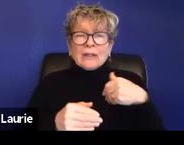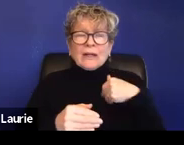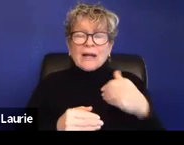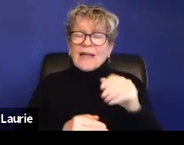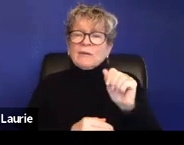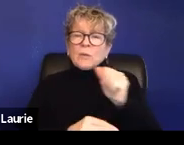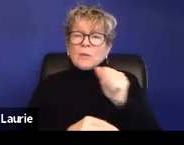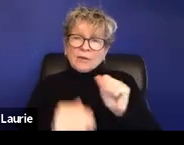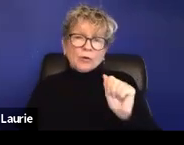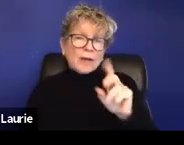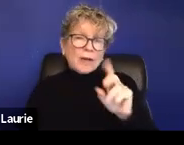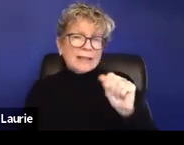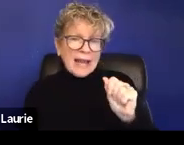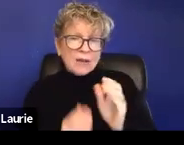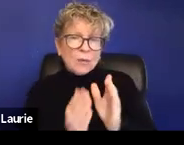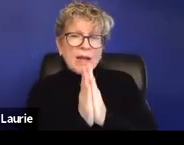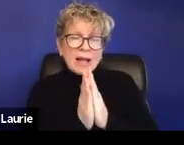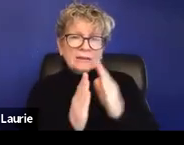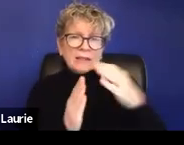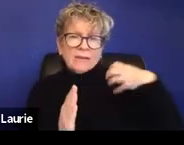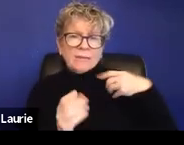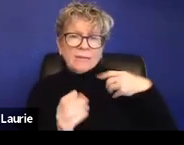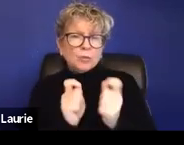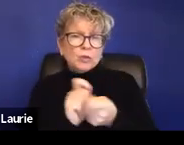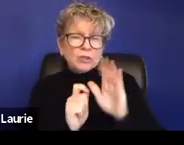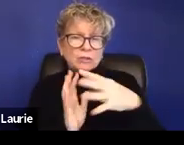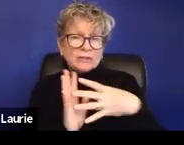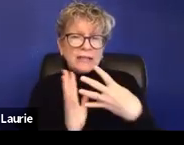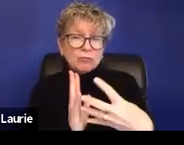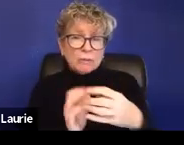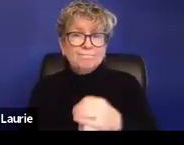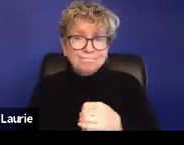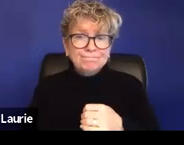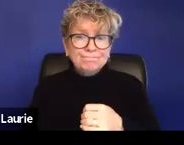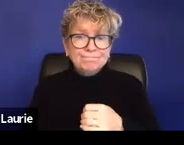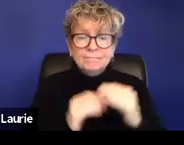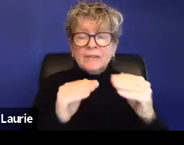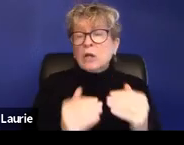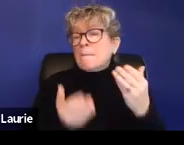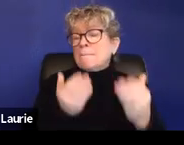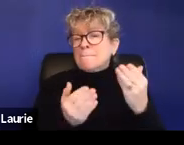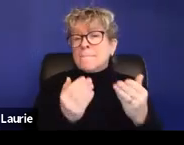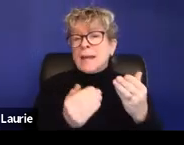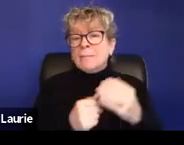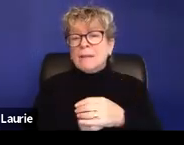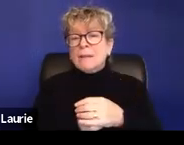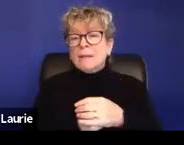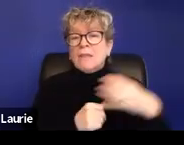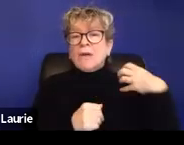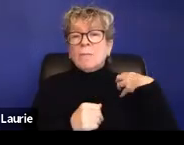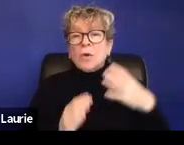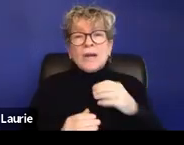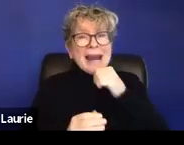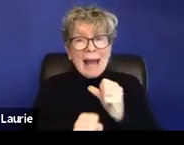maybe the survivor, um, maybe the employer isn't making the appropriate accommodations. Maybe they